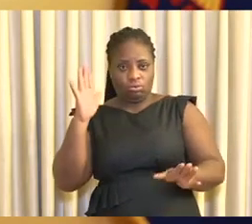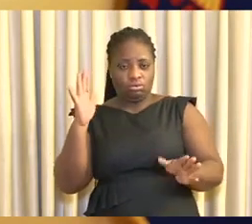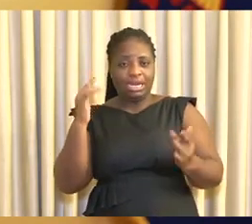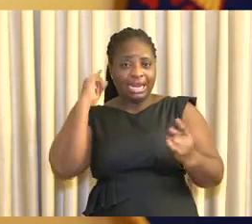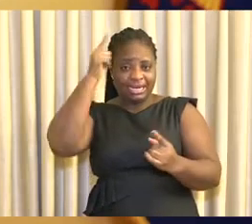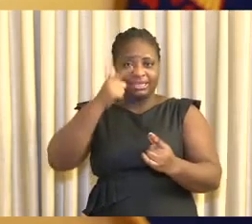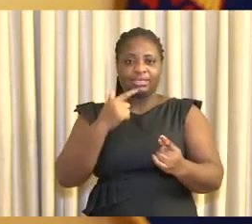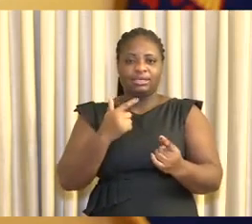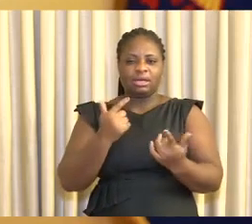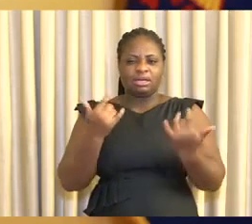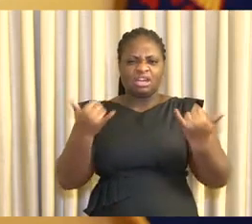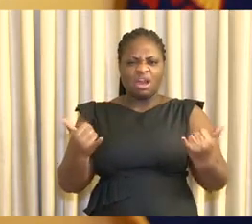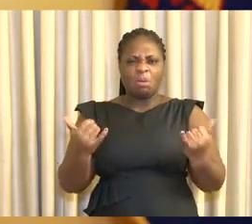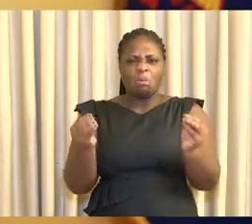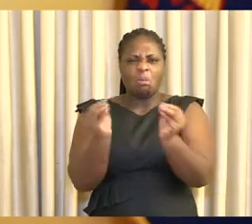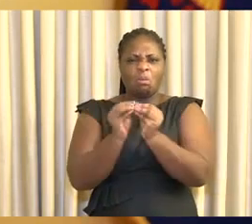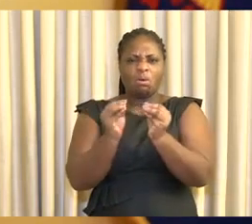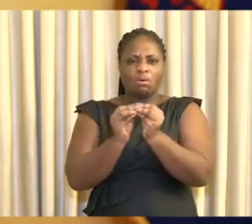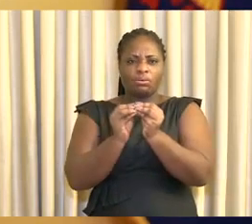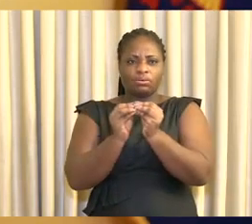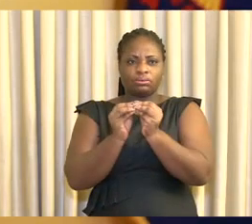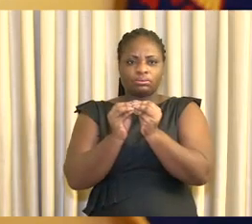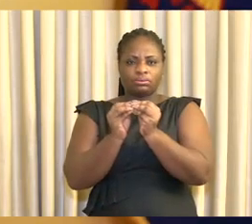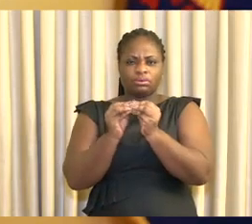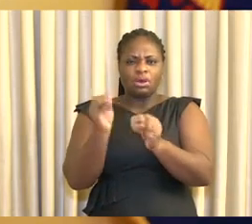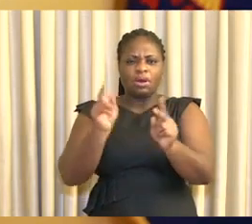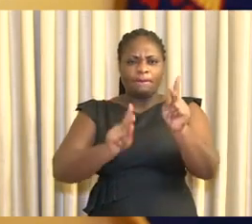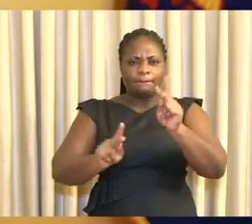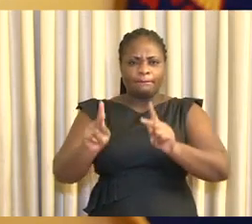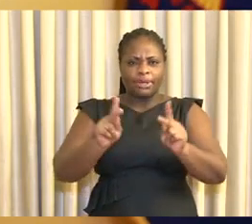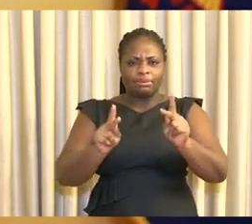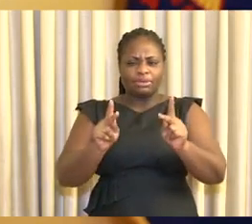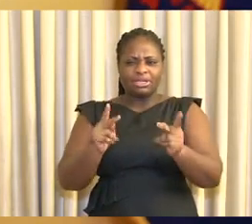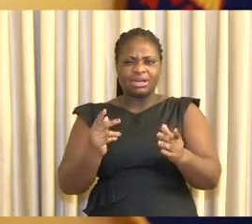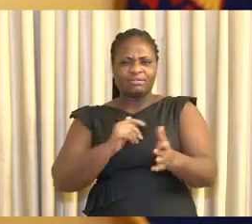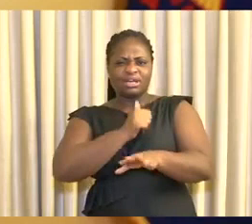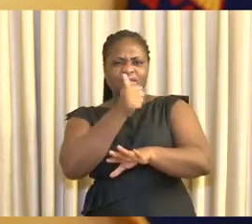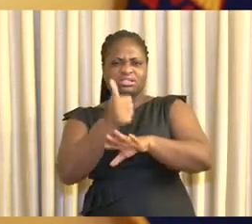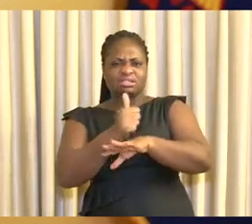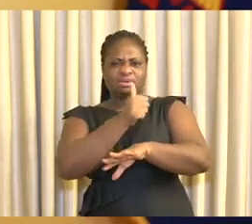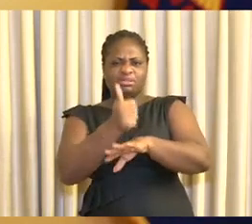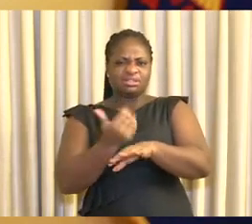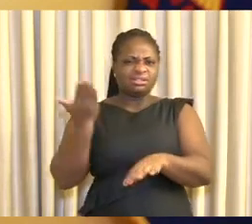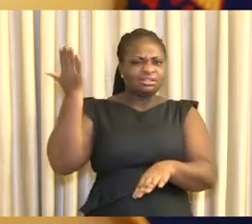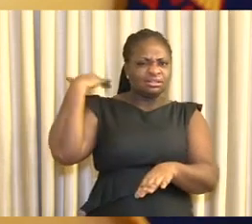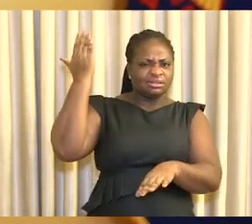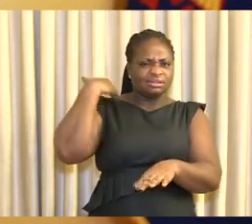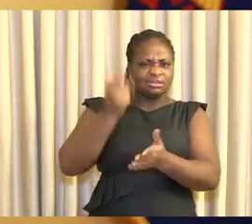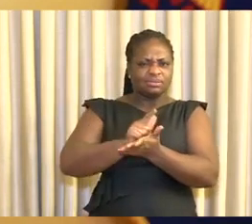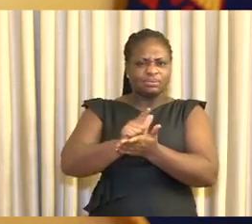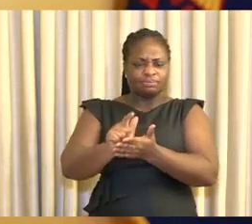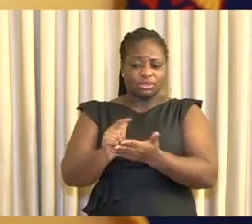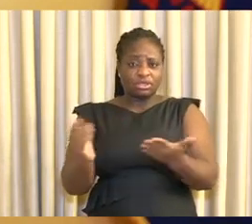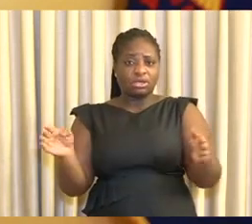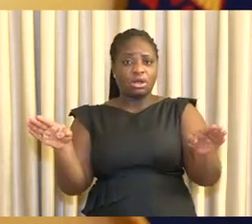The overwhelming majority of these contacts have been established in the last three weeks of the partial